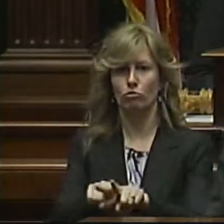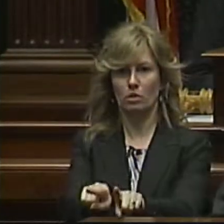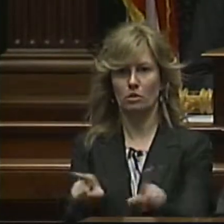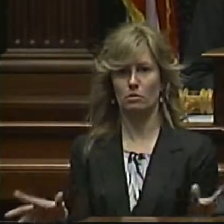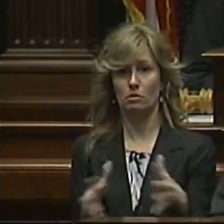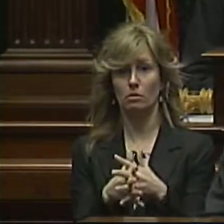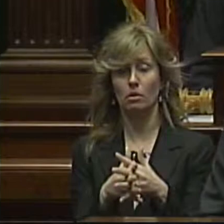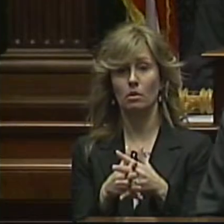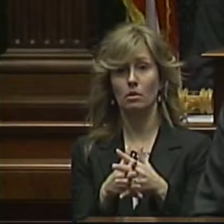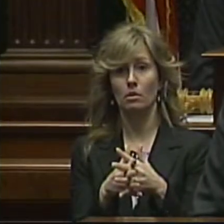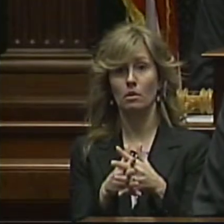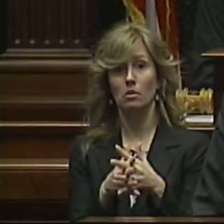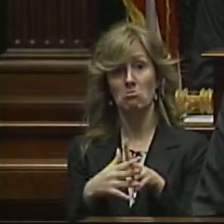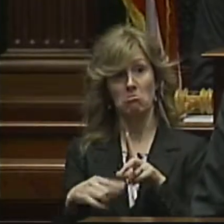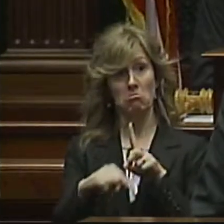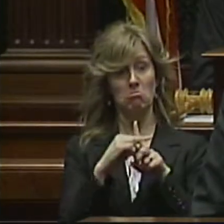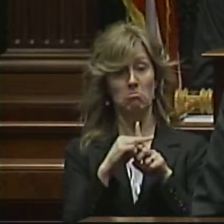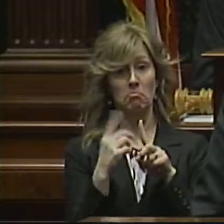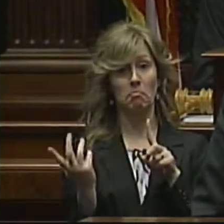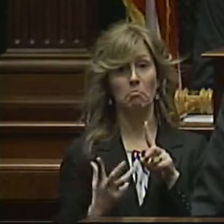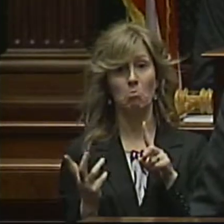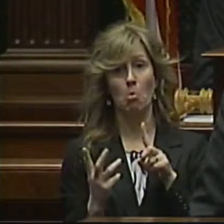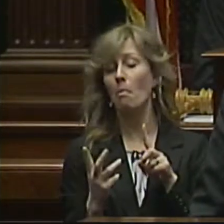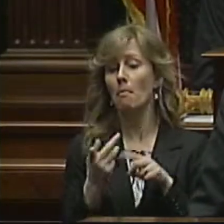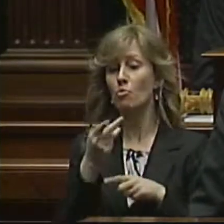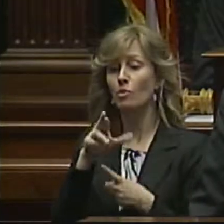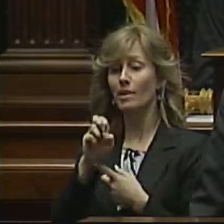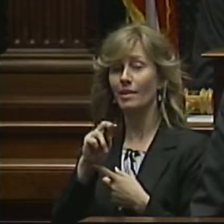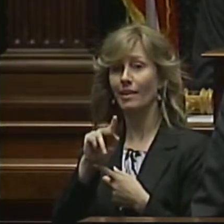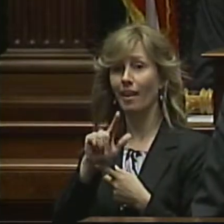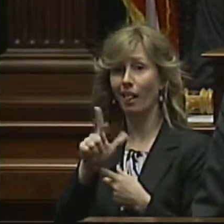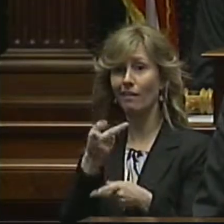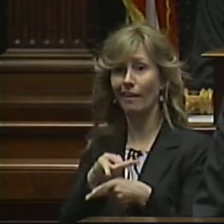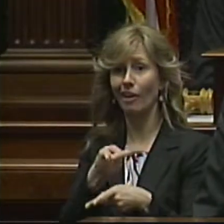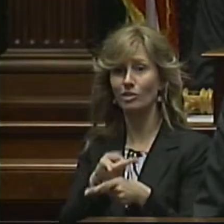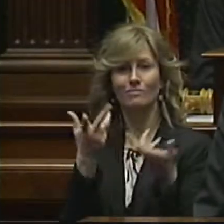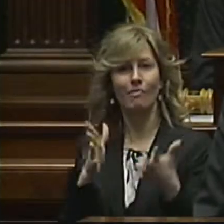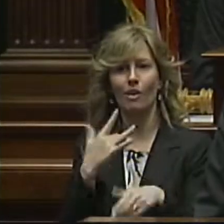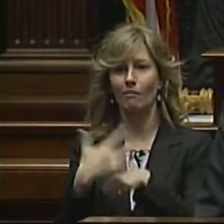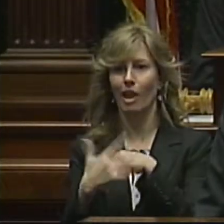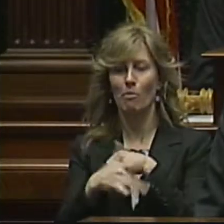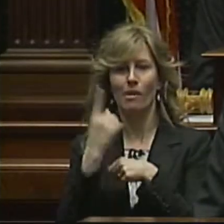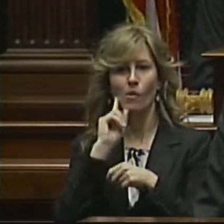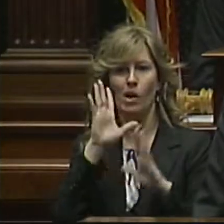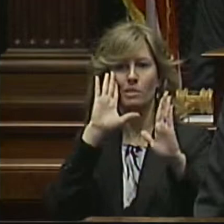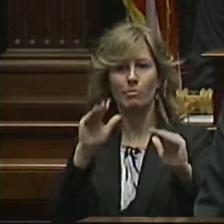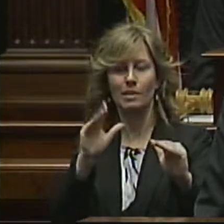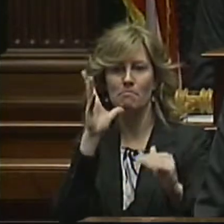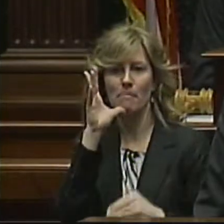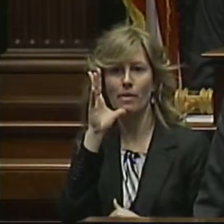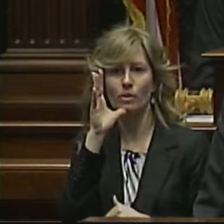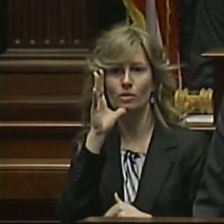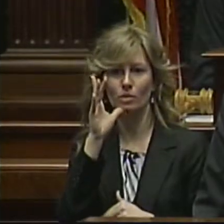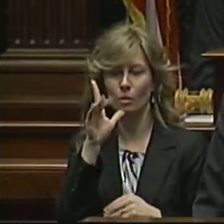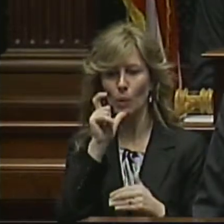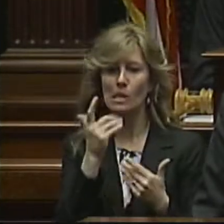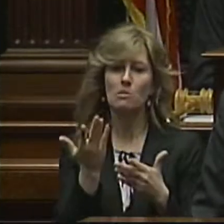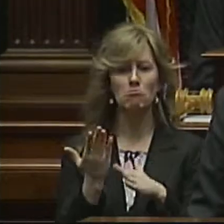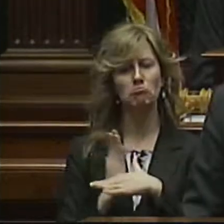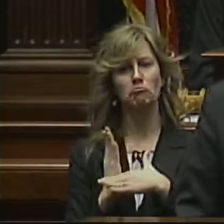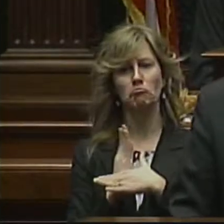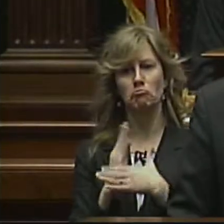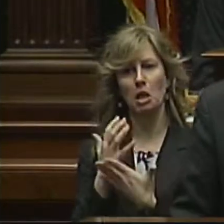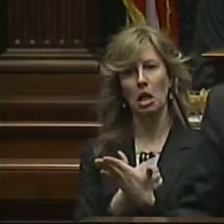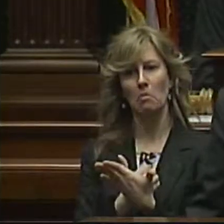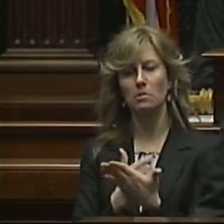The good news is that prenatal care is already available to expectant mothers with modest incomes through our existing programs.